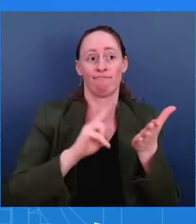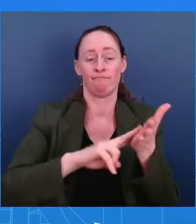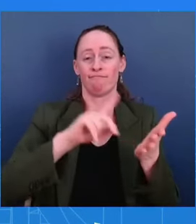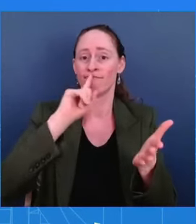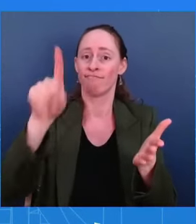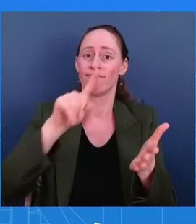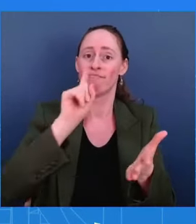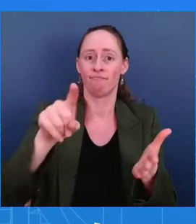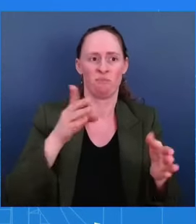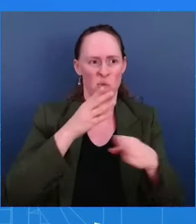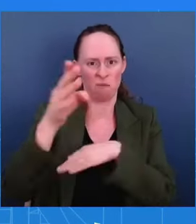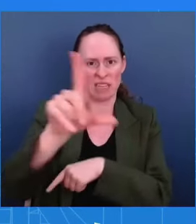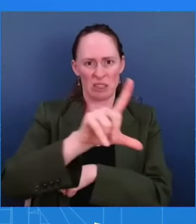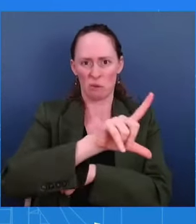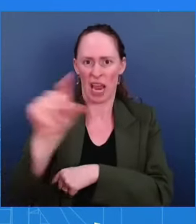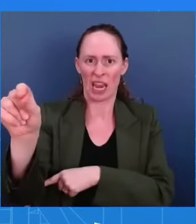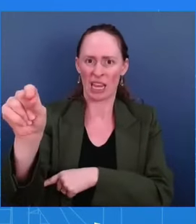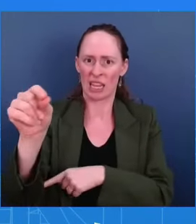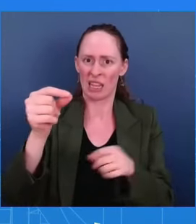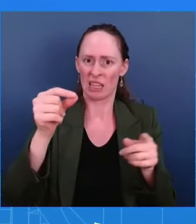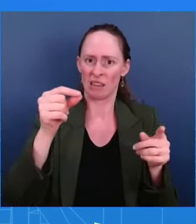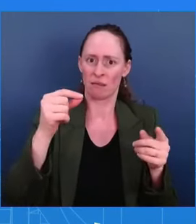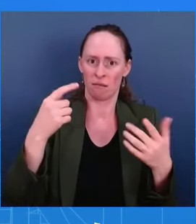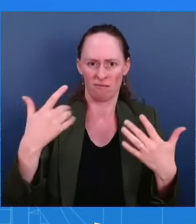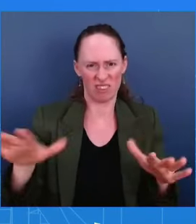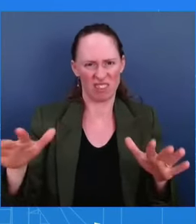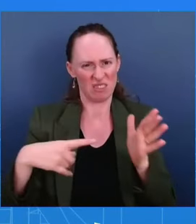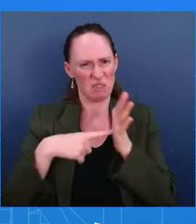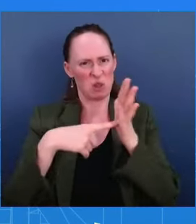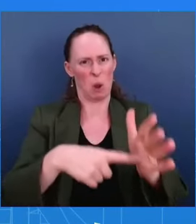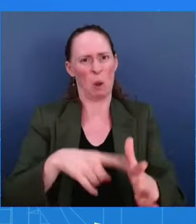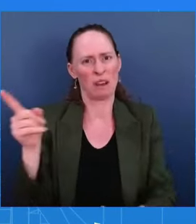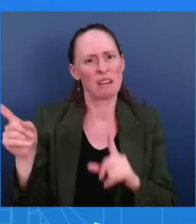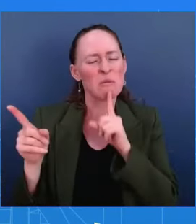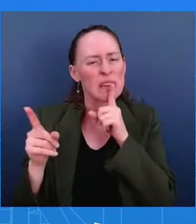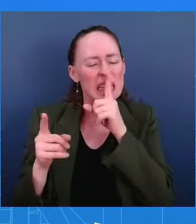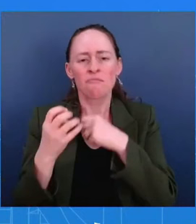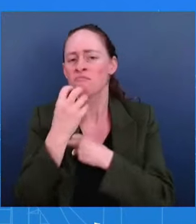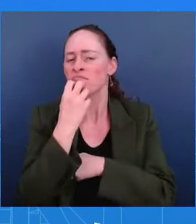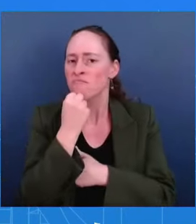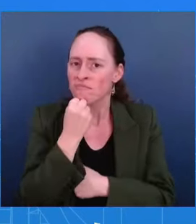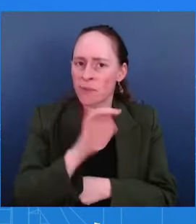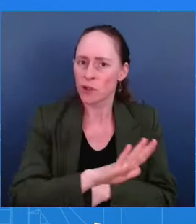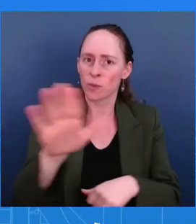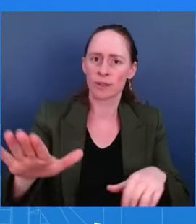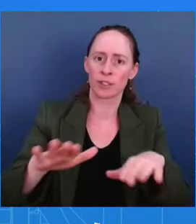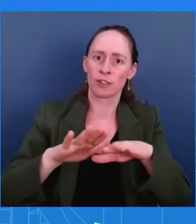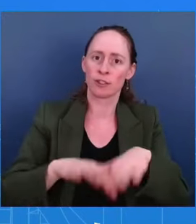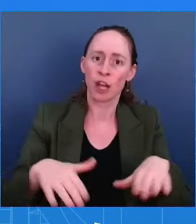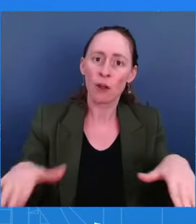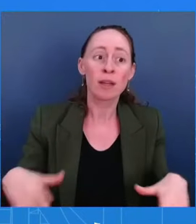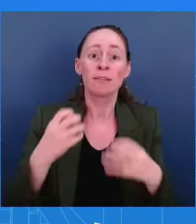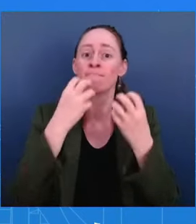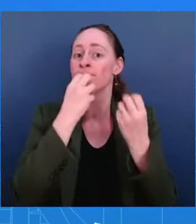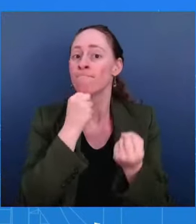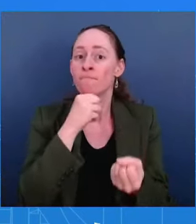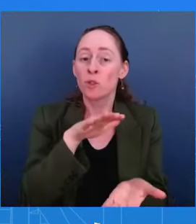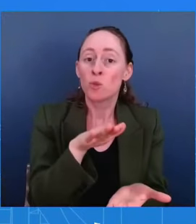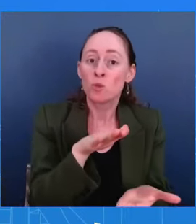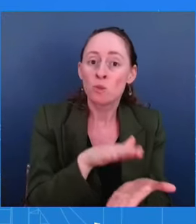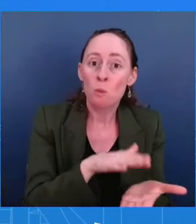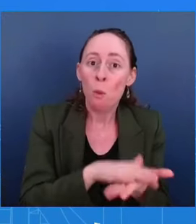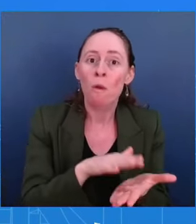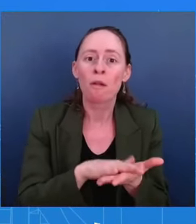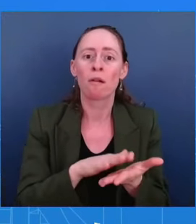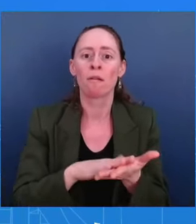issue whether it is sending your kids to school, whether it is your community that he cares about and wants communities and schools to